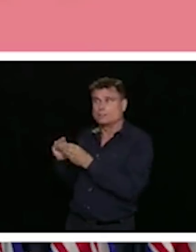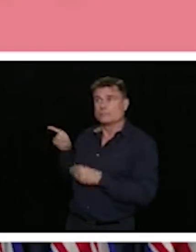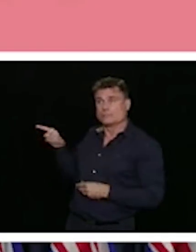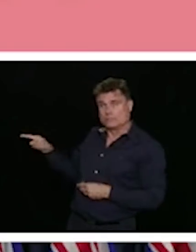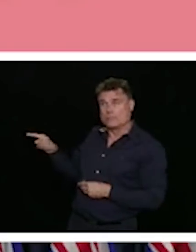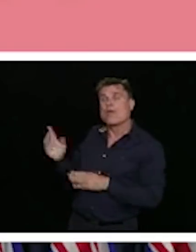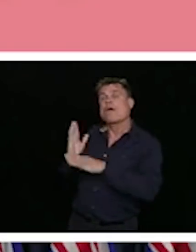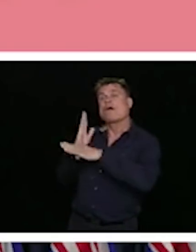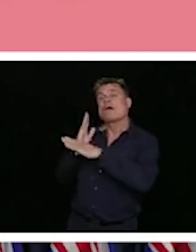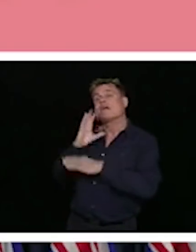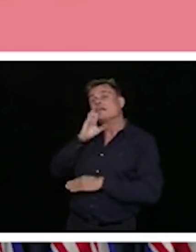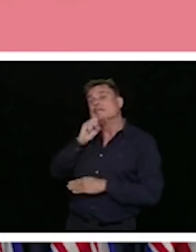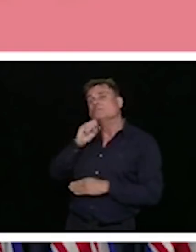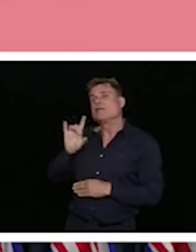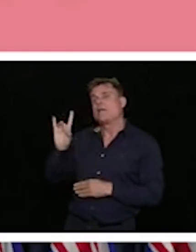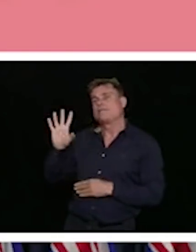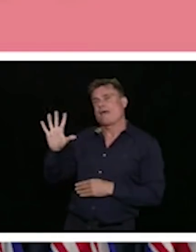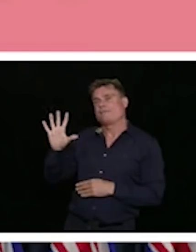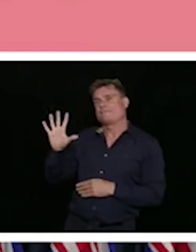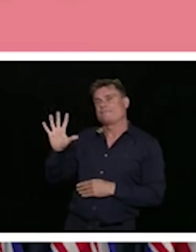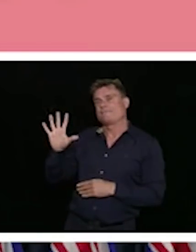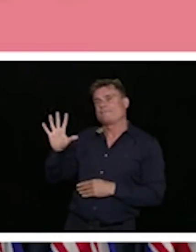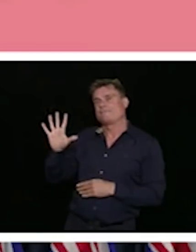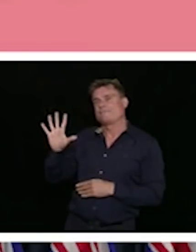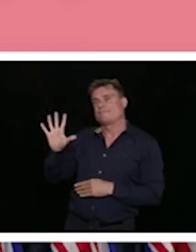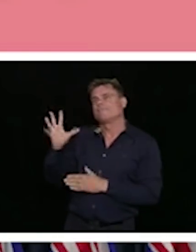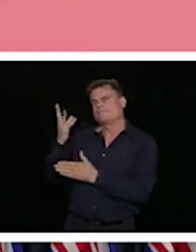is quite elderly at 85.